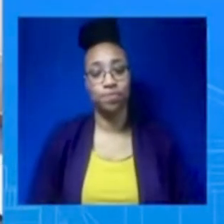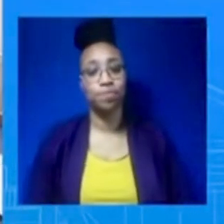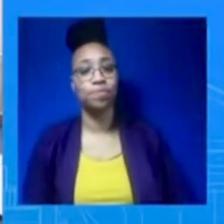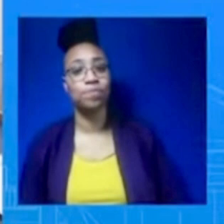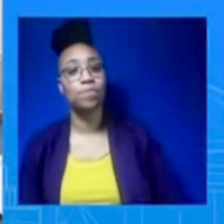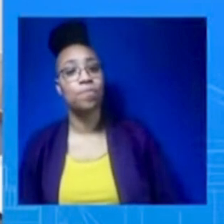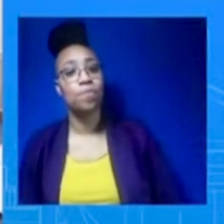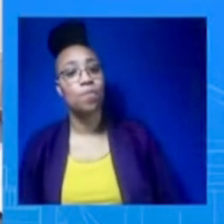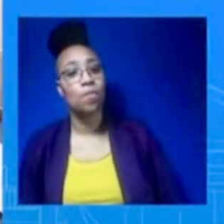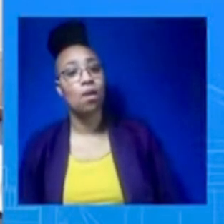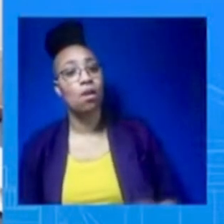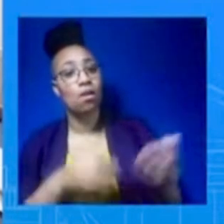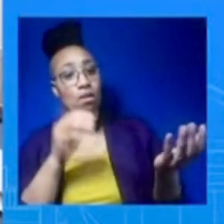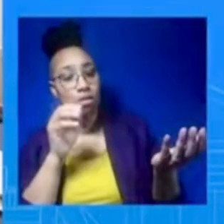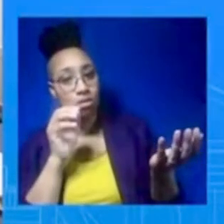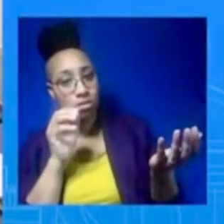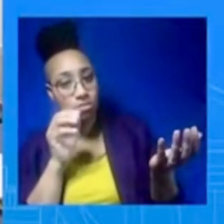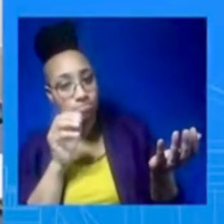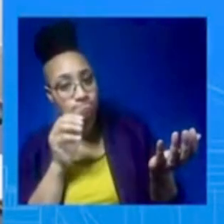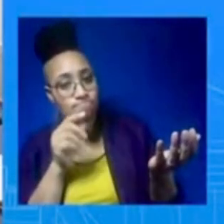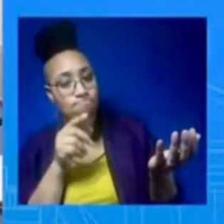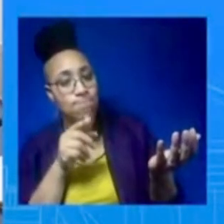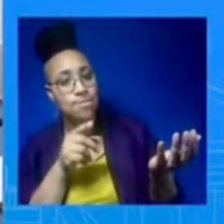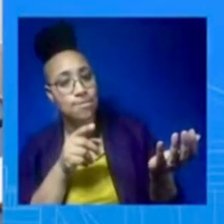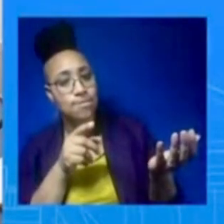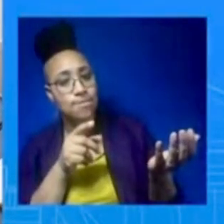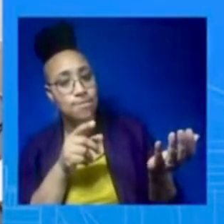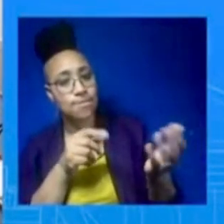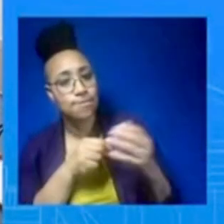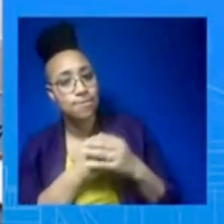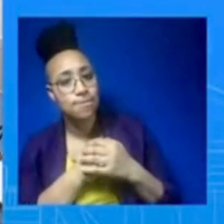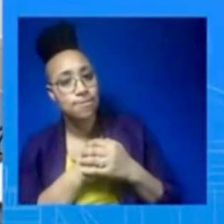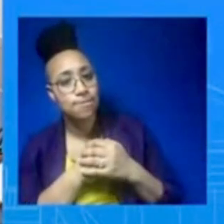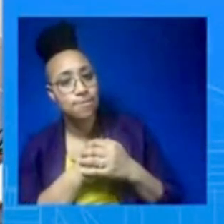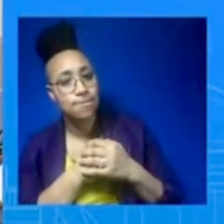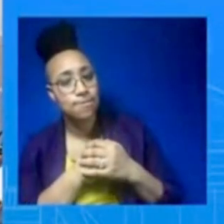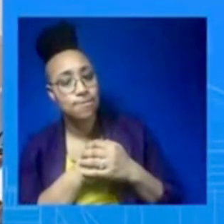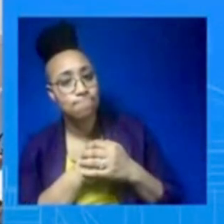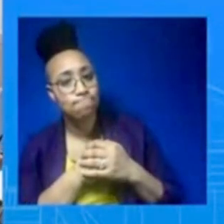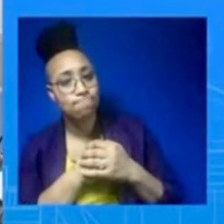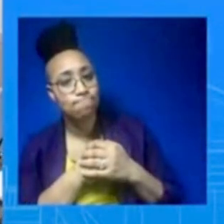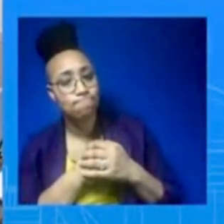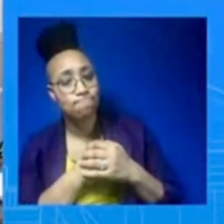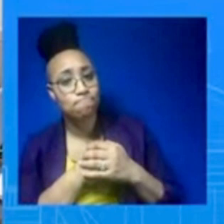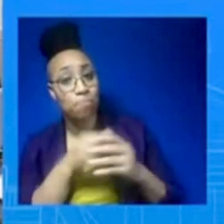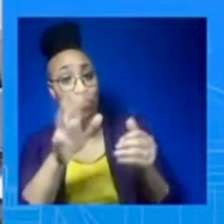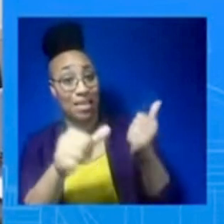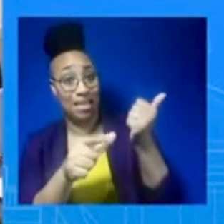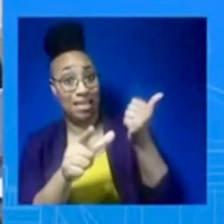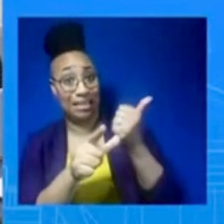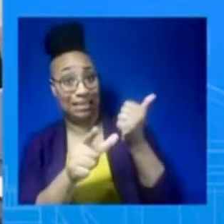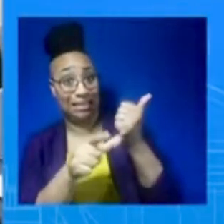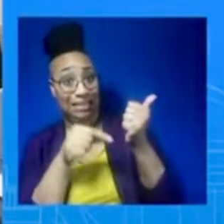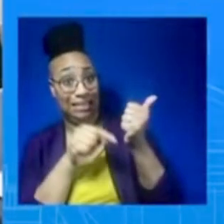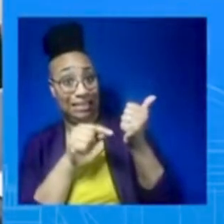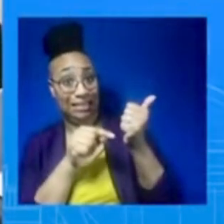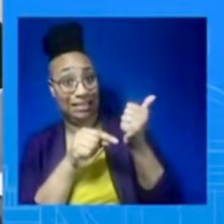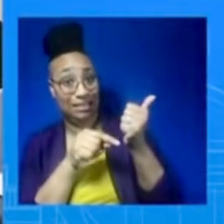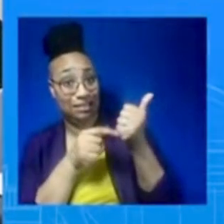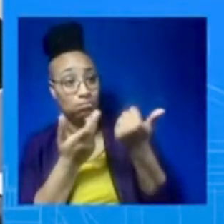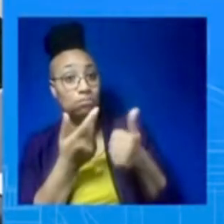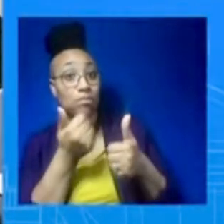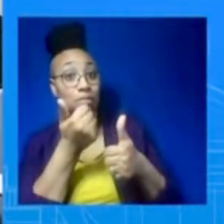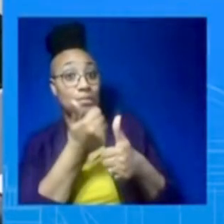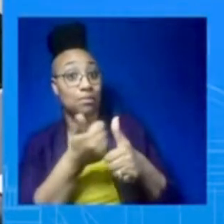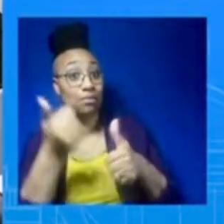become the next Labor Secretary, in part because, quote, the inclusion of an AANHPI as a Cabinet Secretary is long